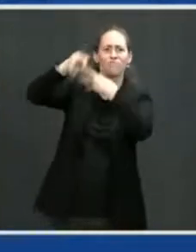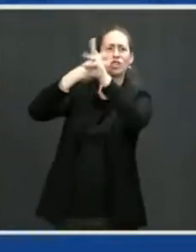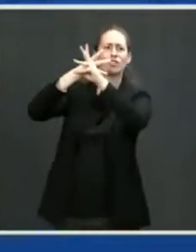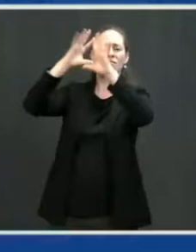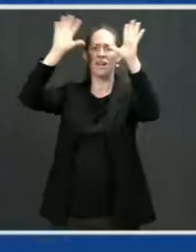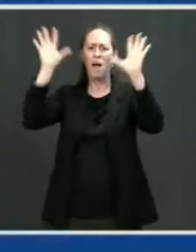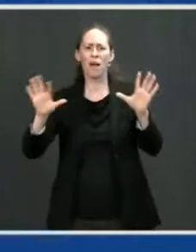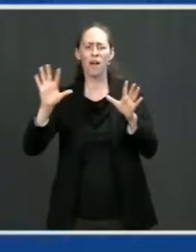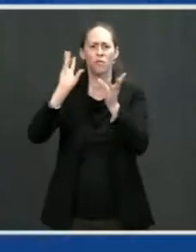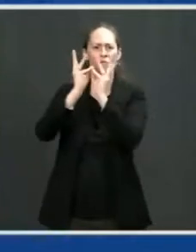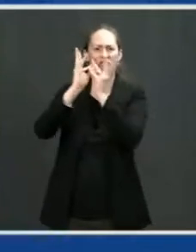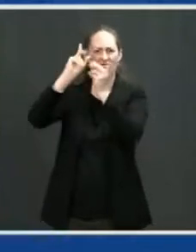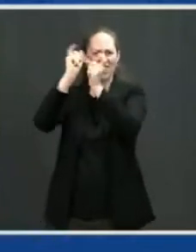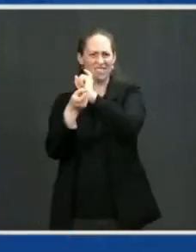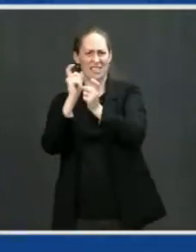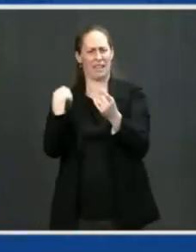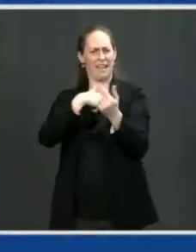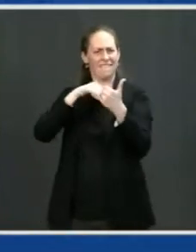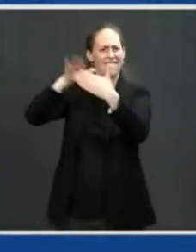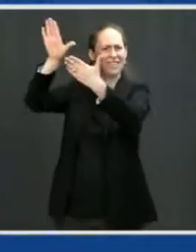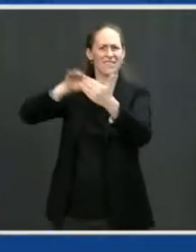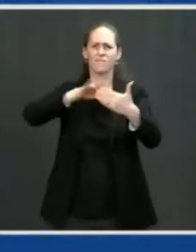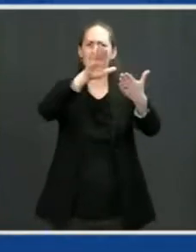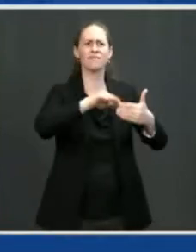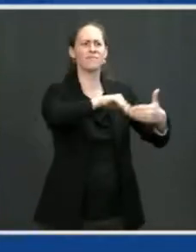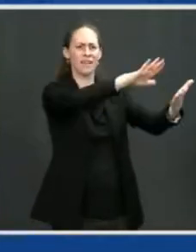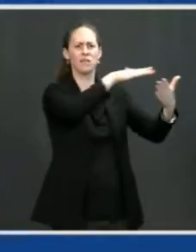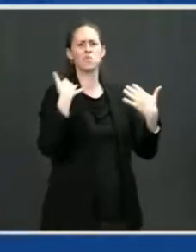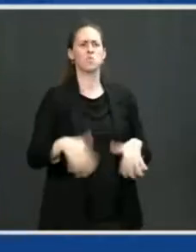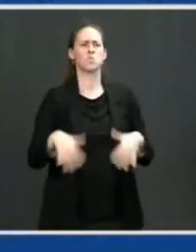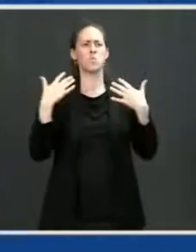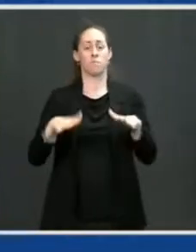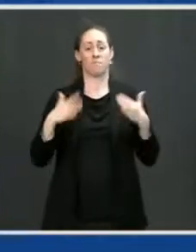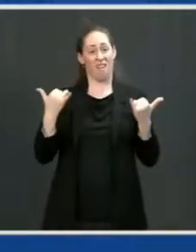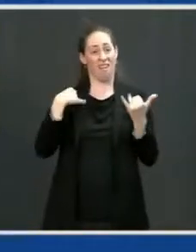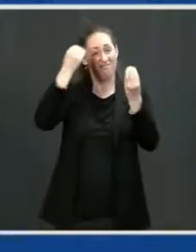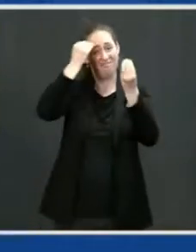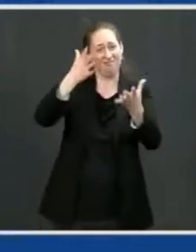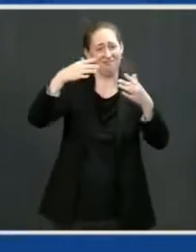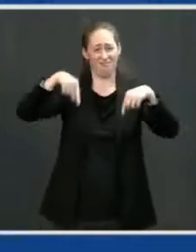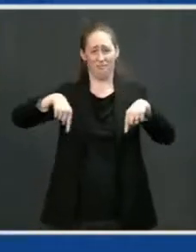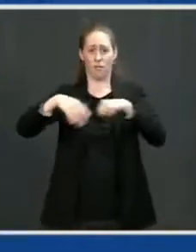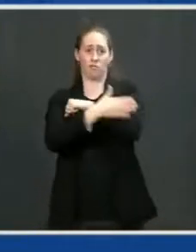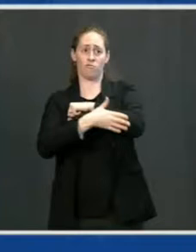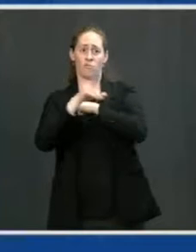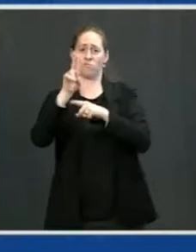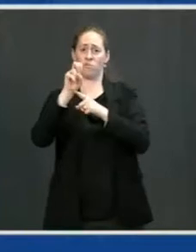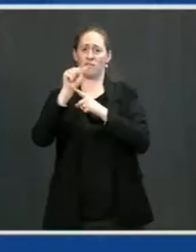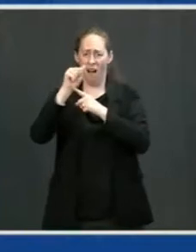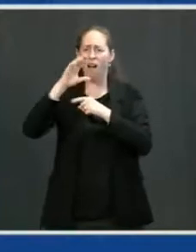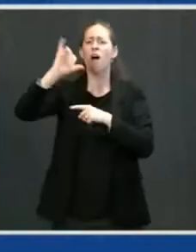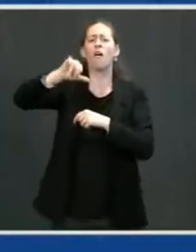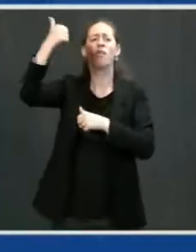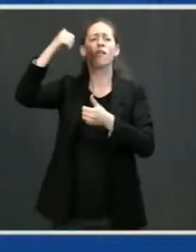is unwavering in our support of our allies and partners in Europe. In that vein, I expressed